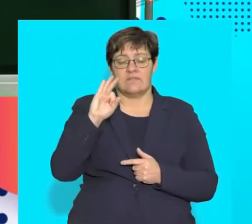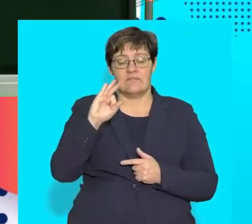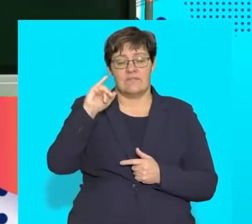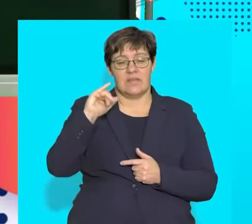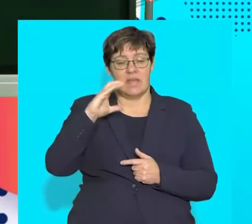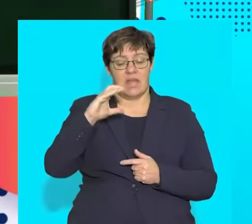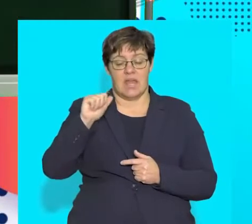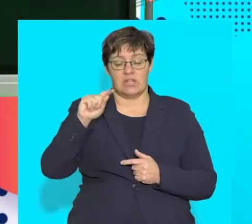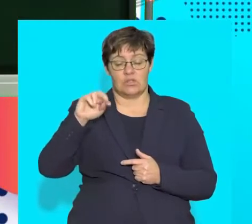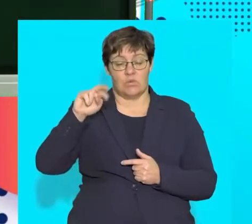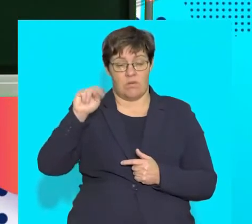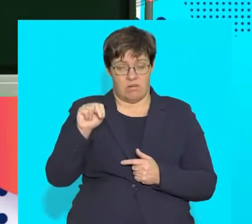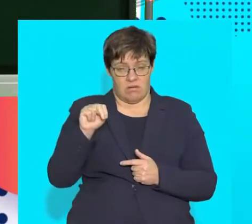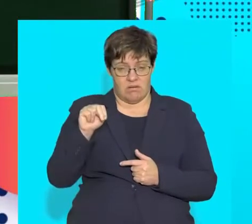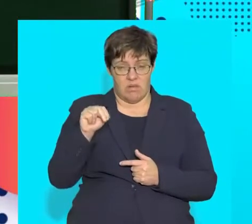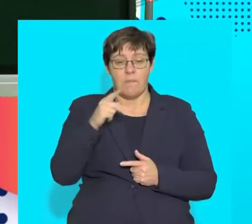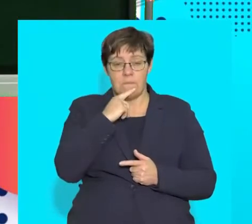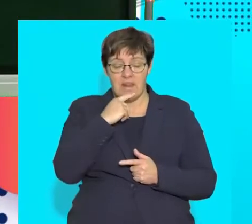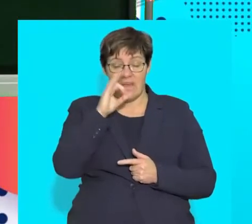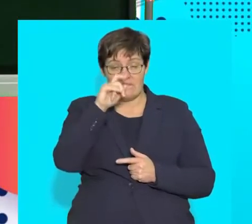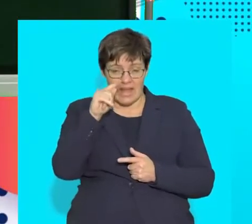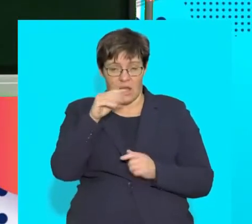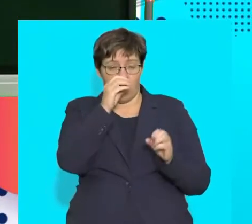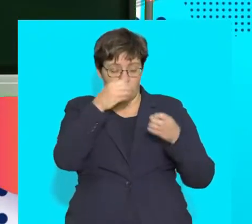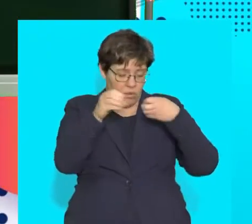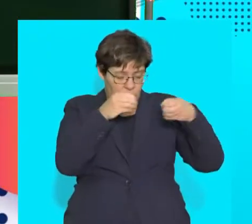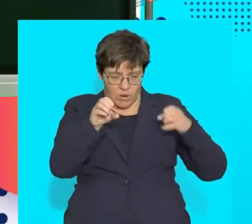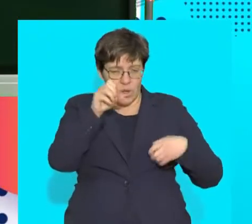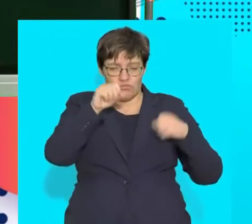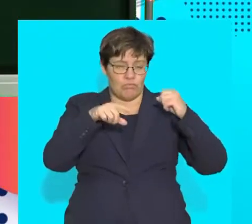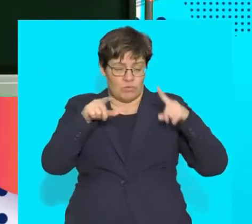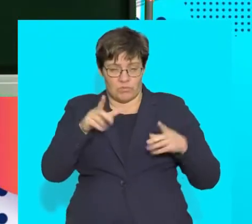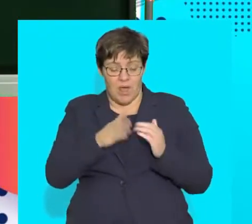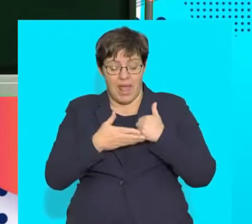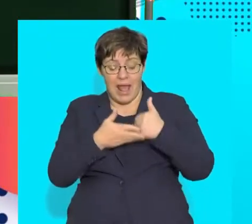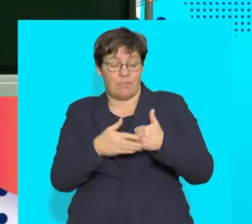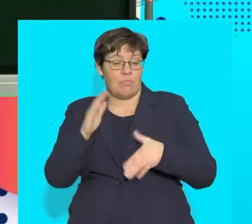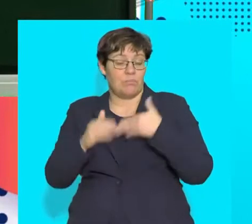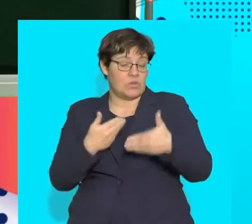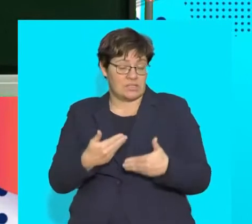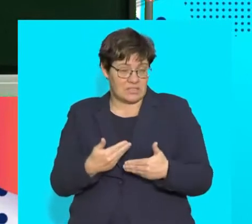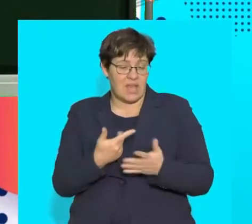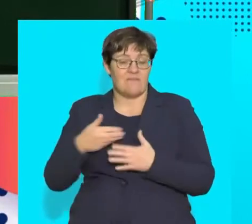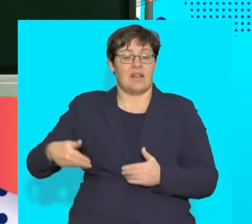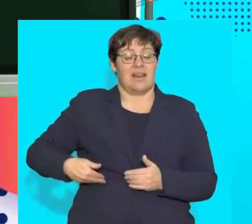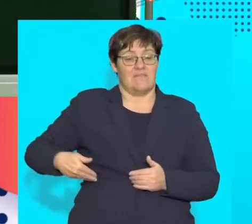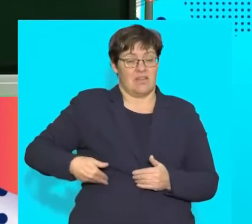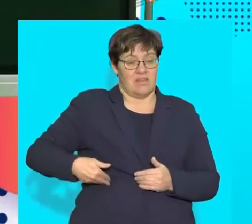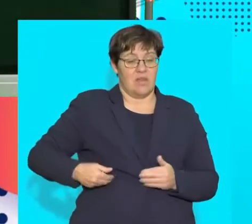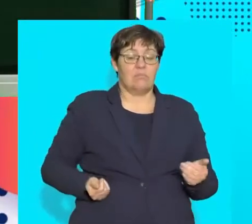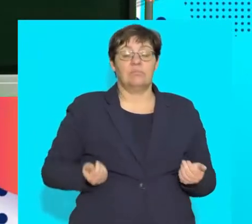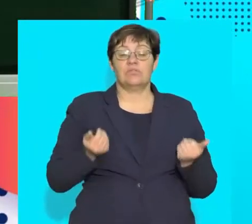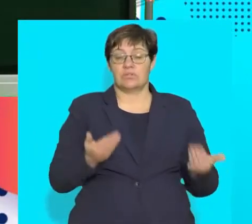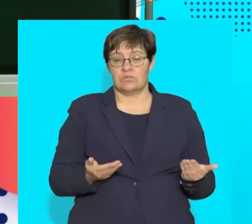breaking down the fats into smaller droplets. And to assist that process, we have the liver that